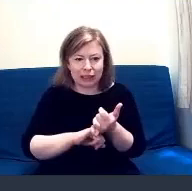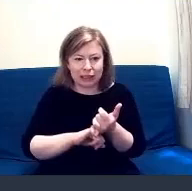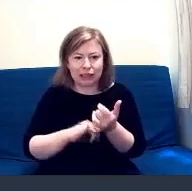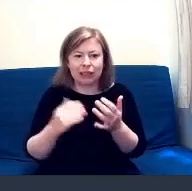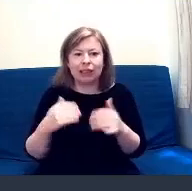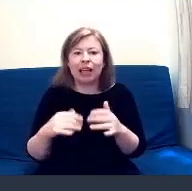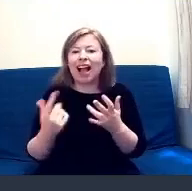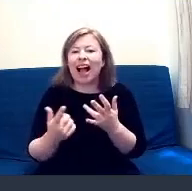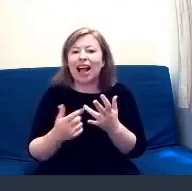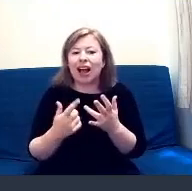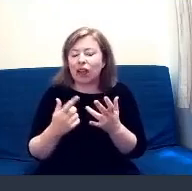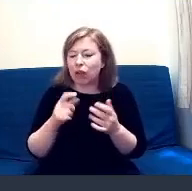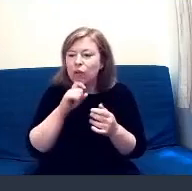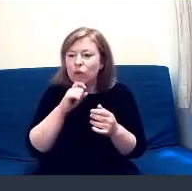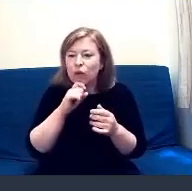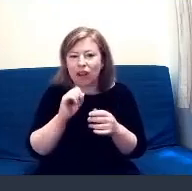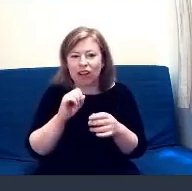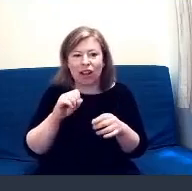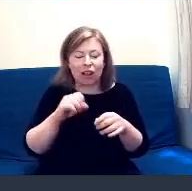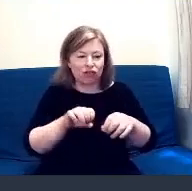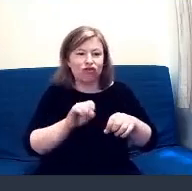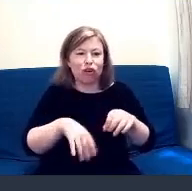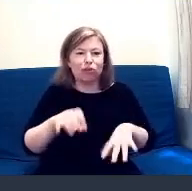Picker Brigade that's going to be on during the week.